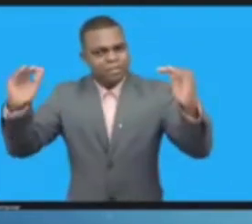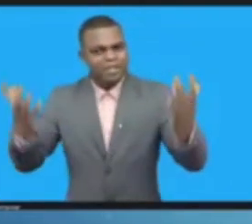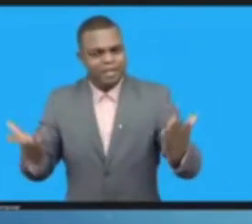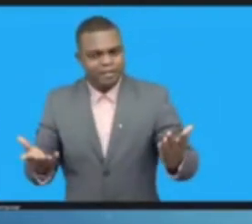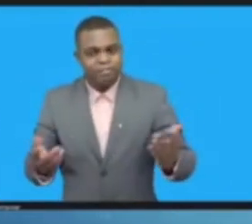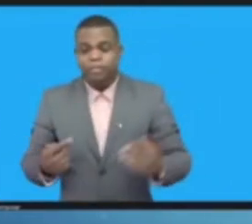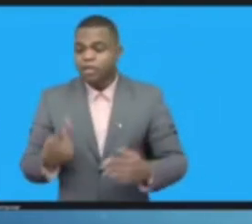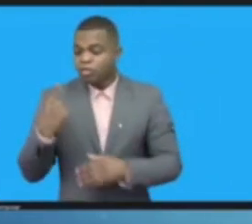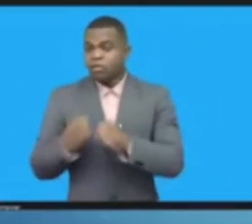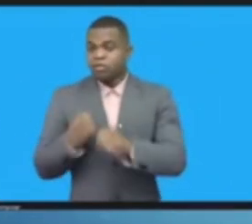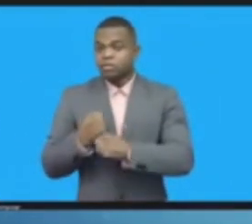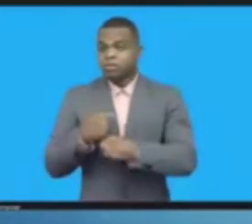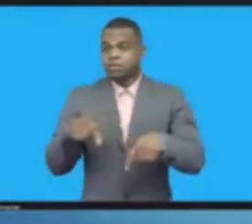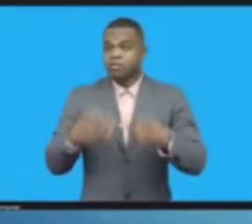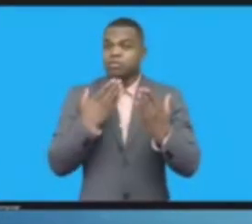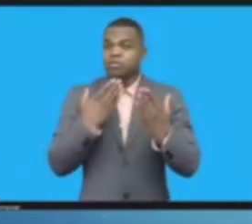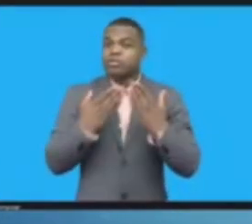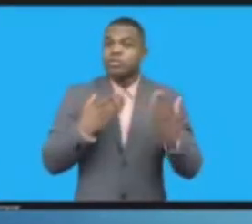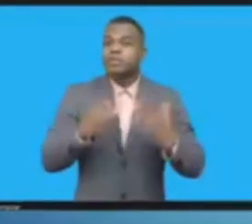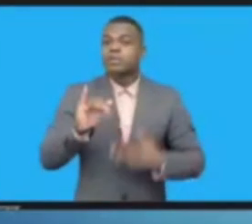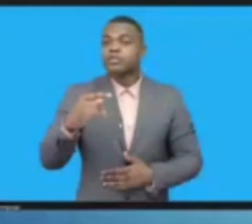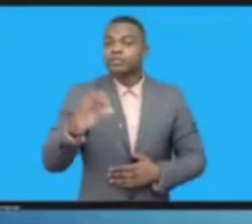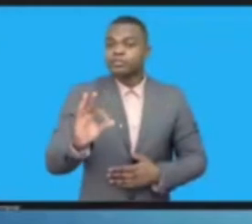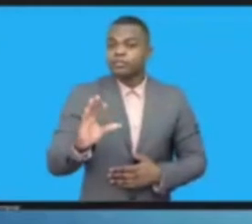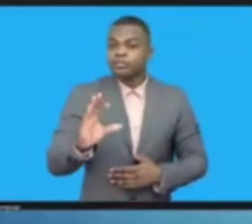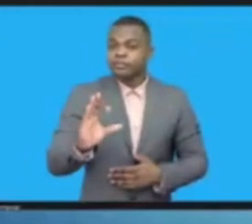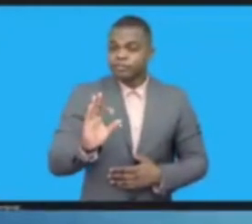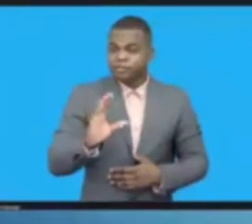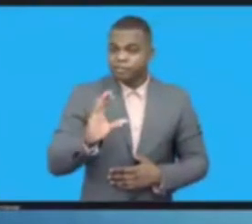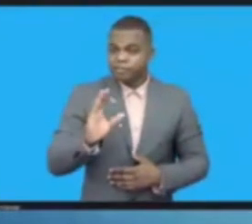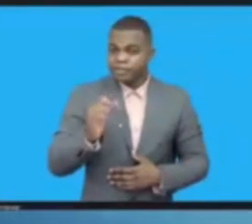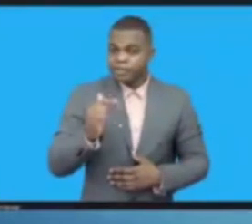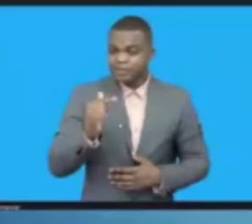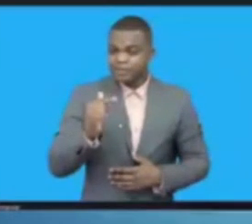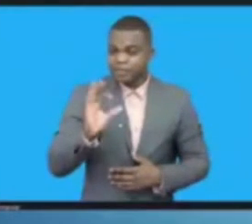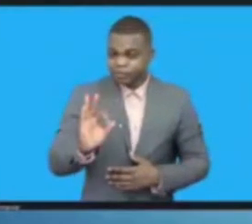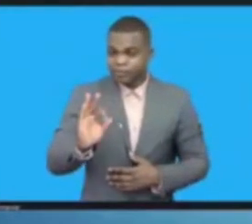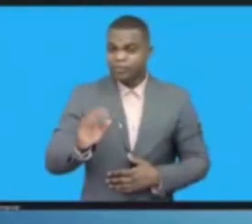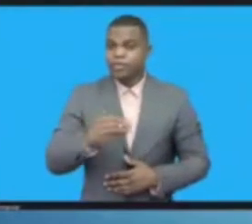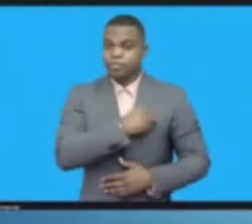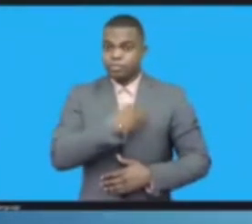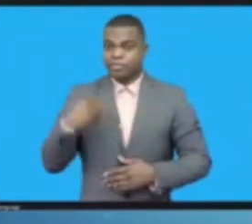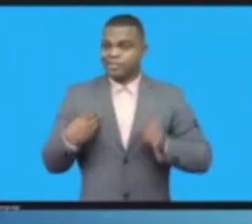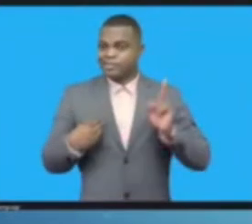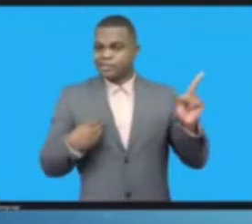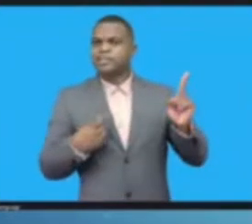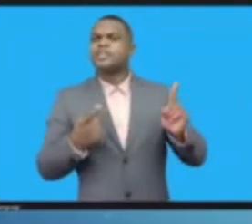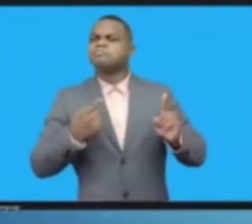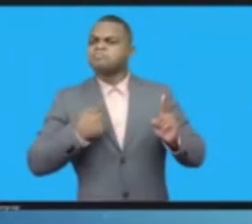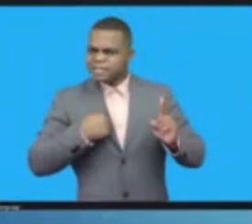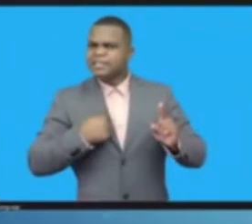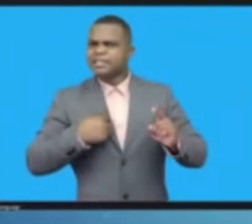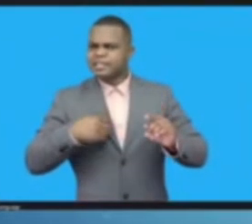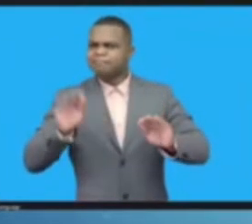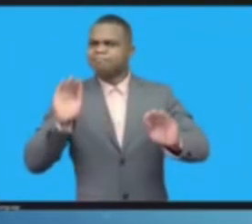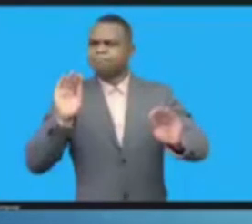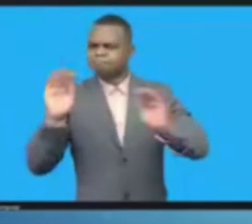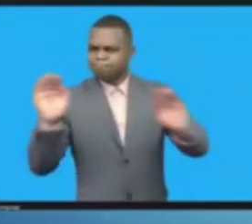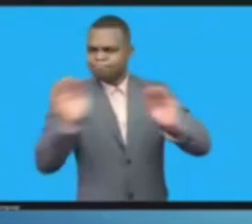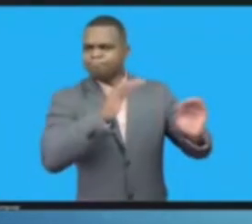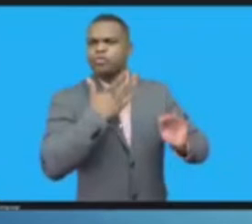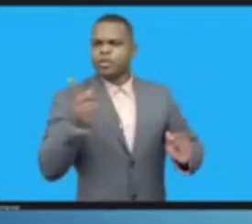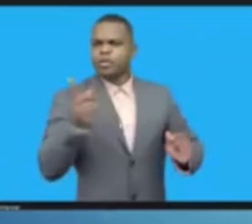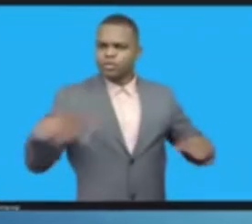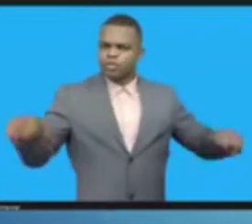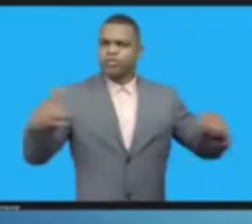about our digital future as one community. The recent ITU Plenty Potentiary Conference, in the same